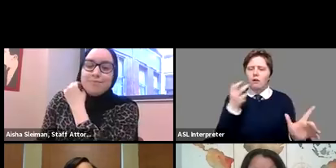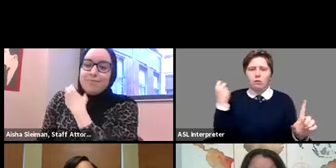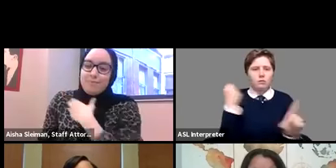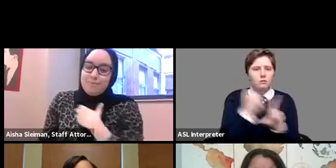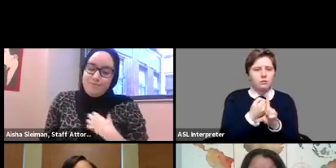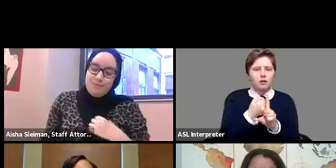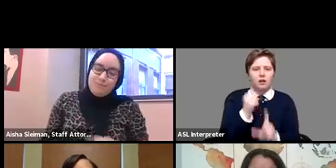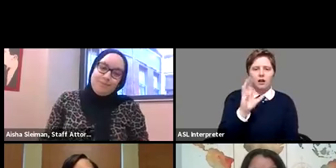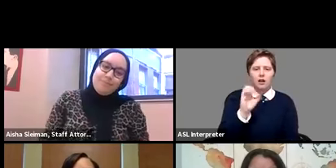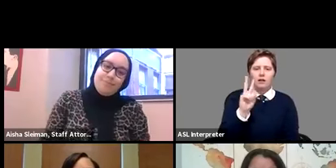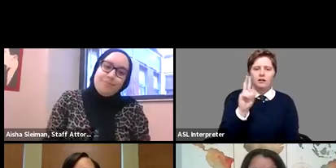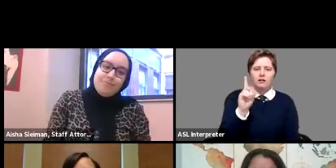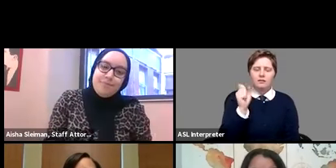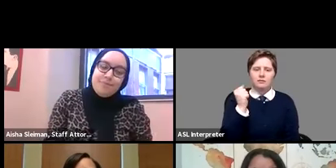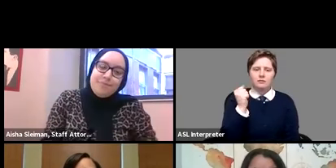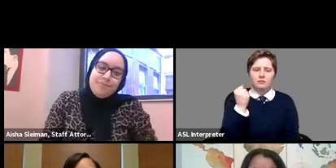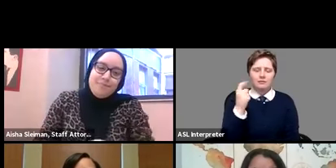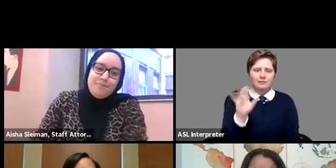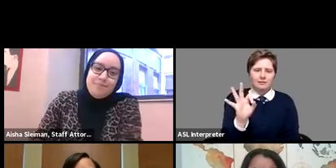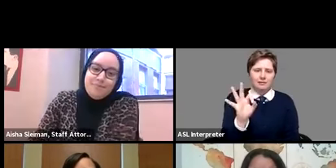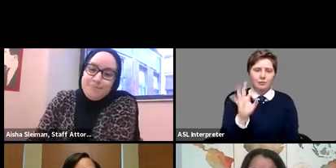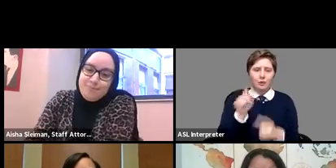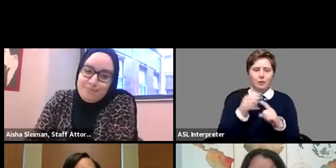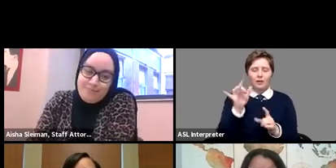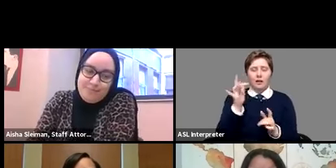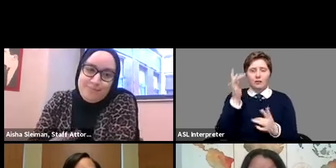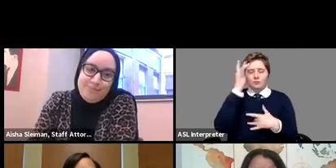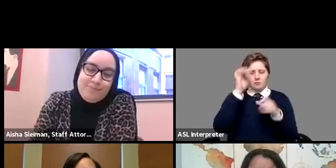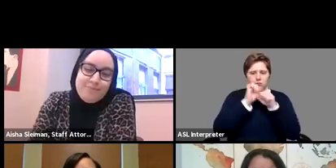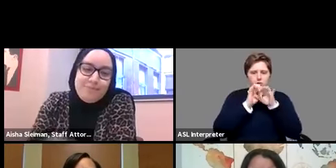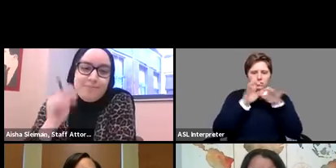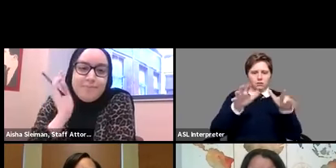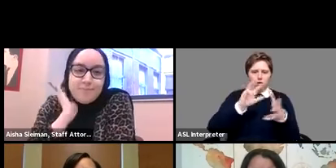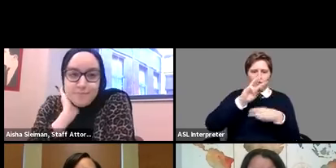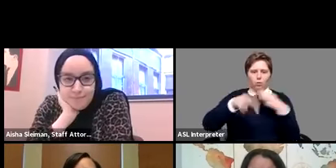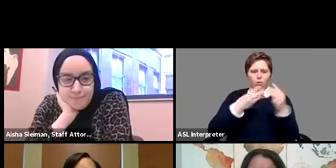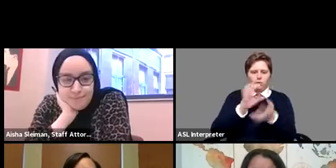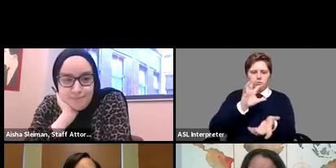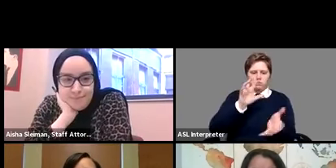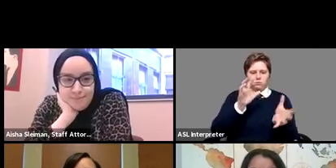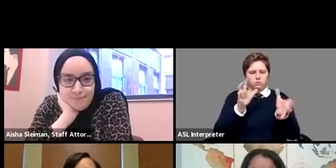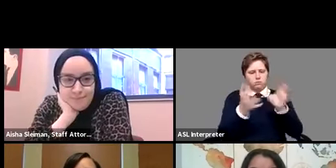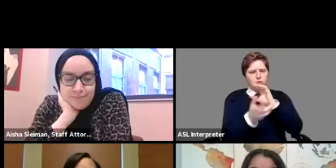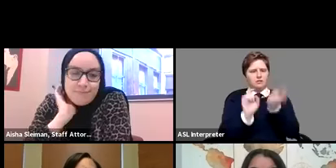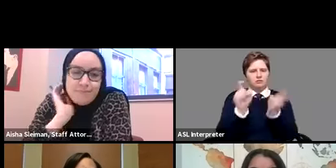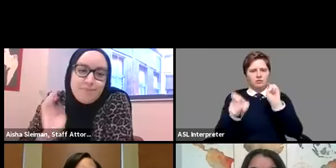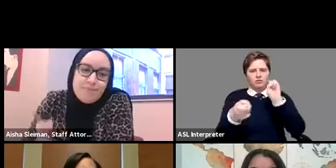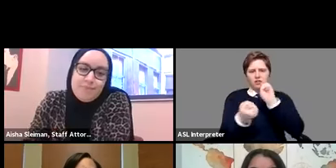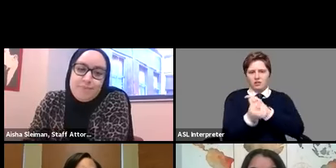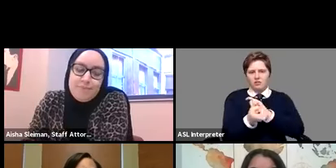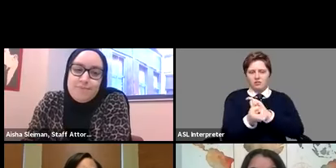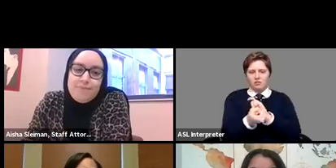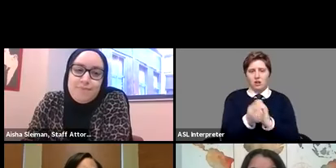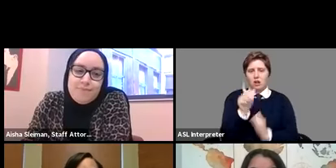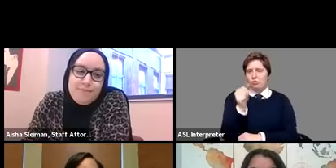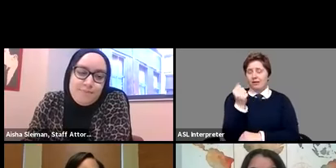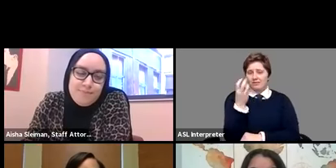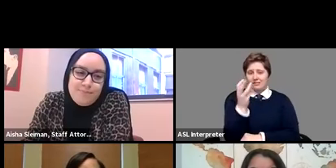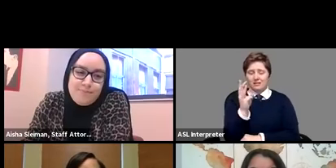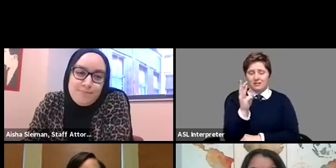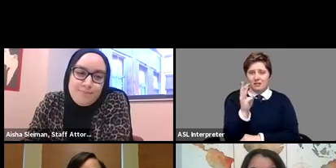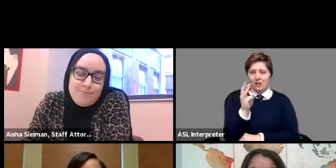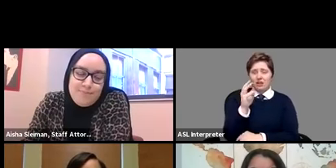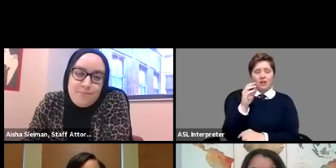when that virus hit this country our world changed in 2016 the pew foundation